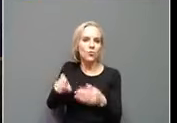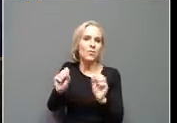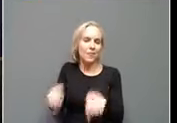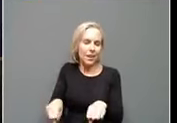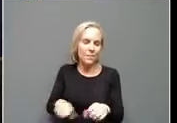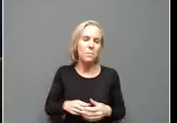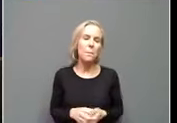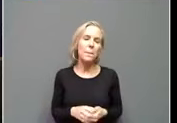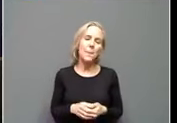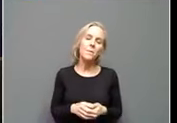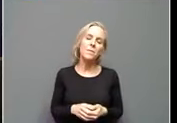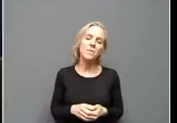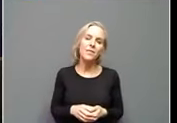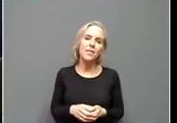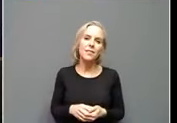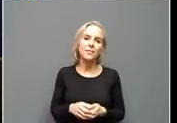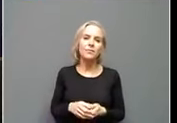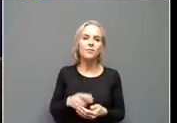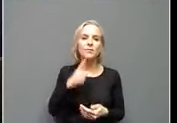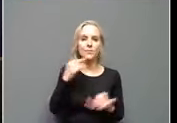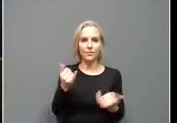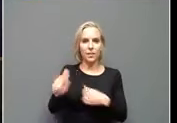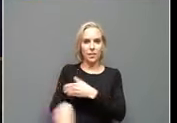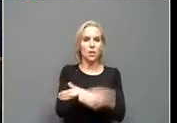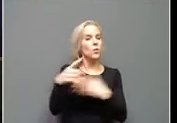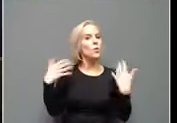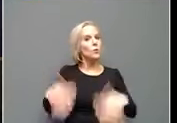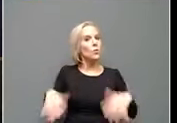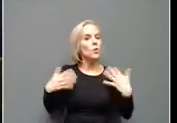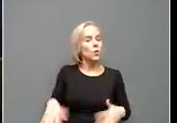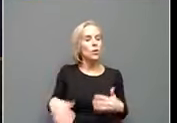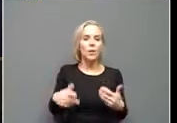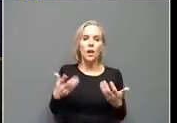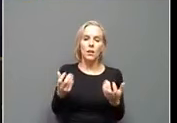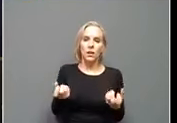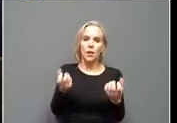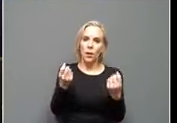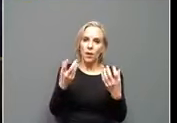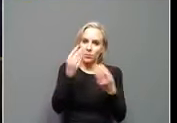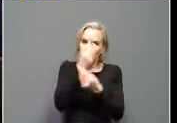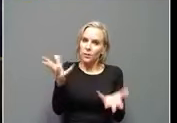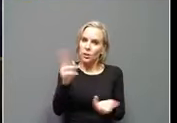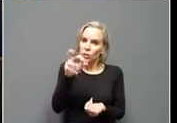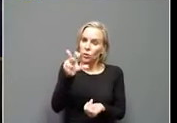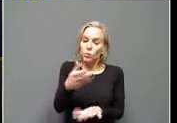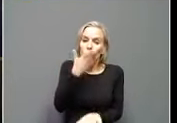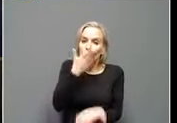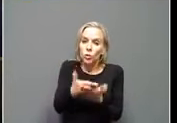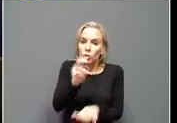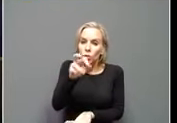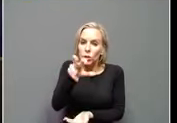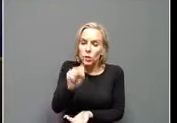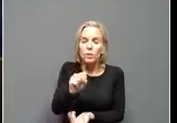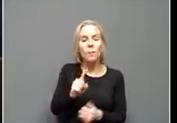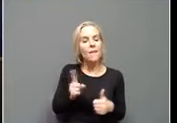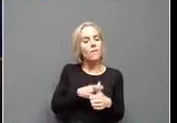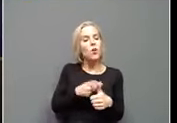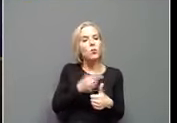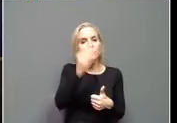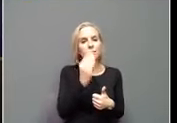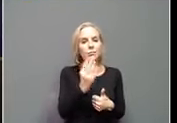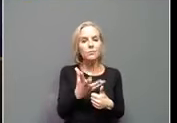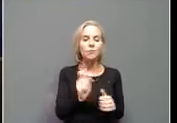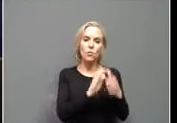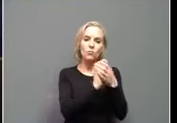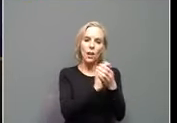All right. So today we've got a lot of news, but it's good news. I'd like to start by congratulating